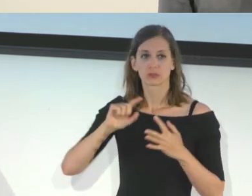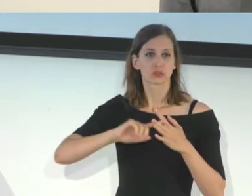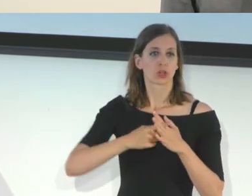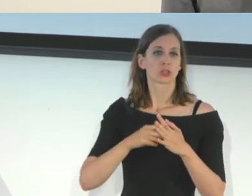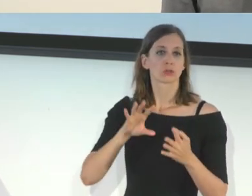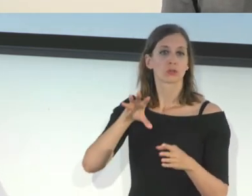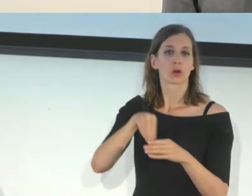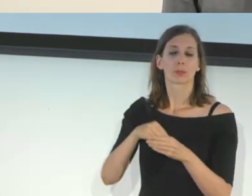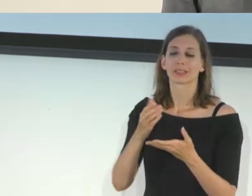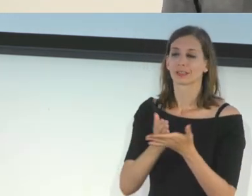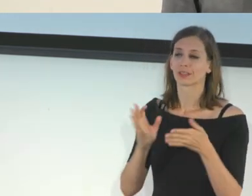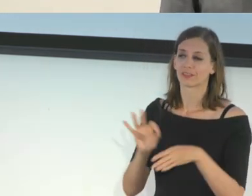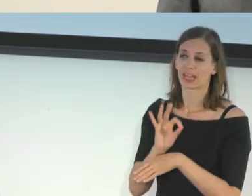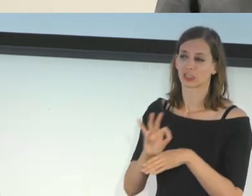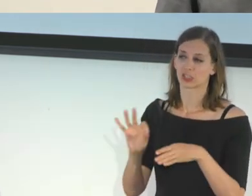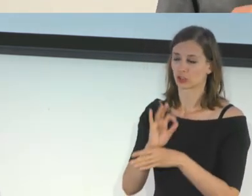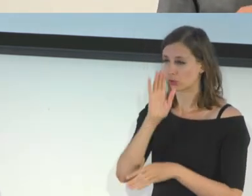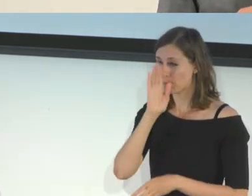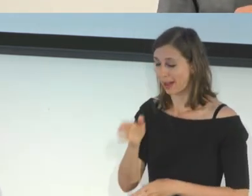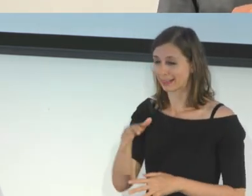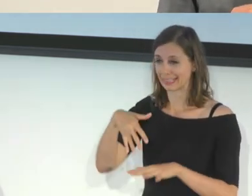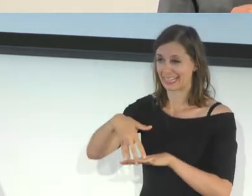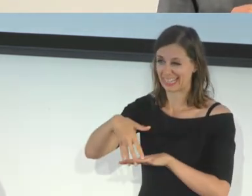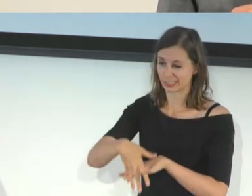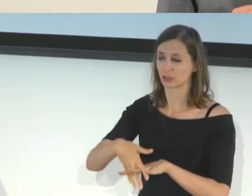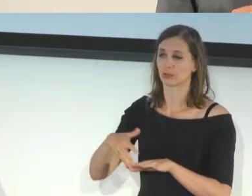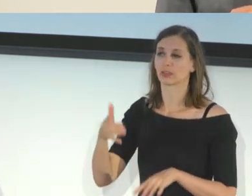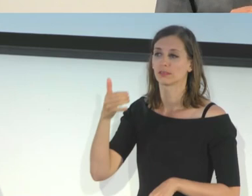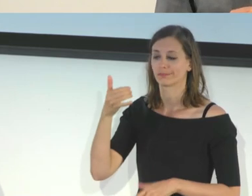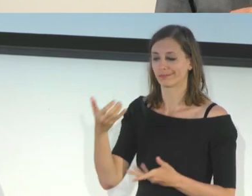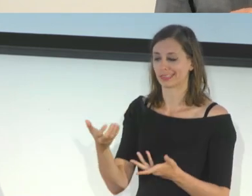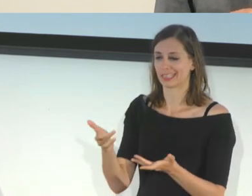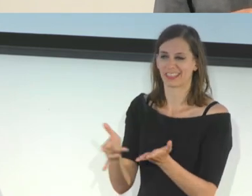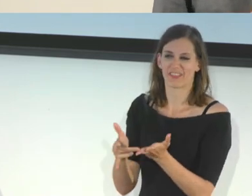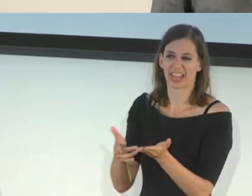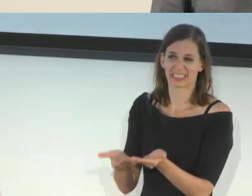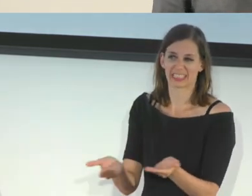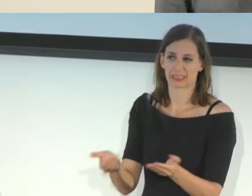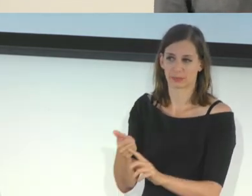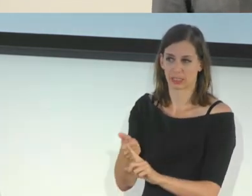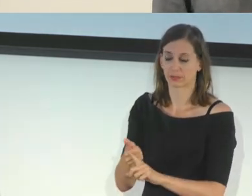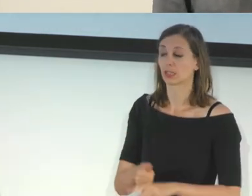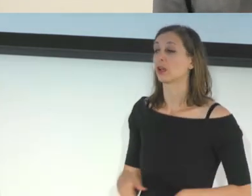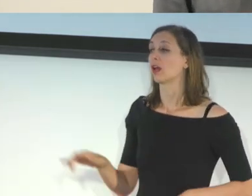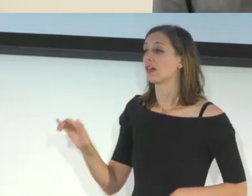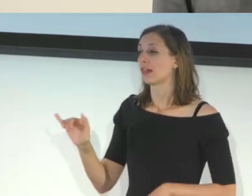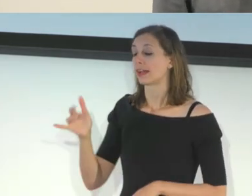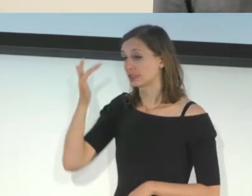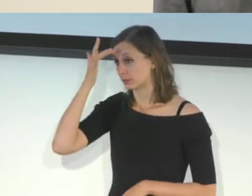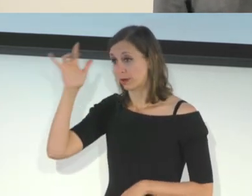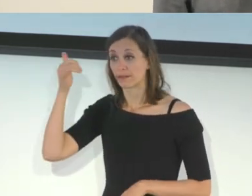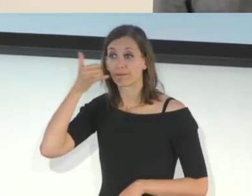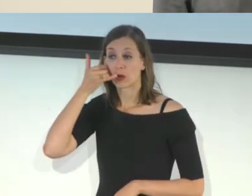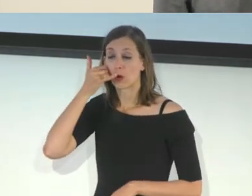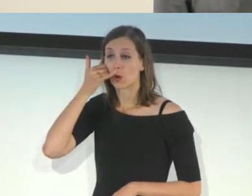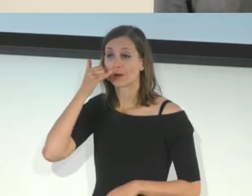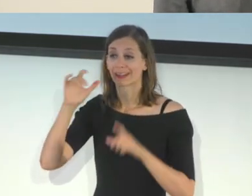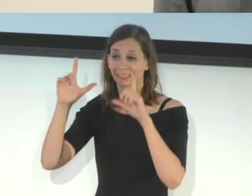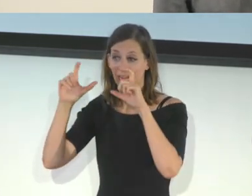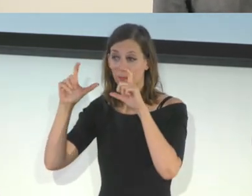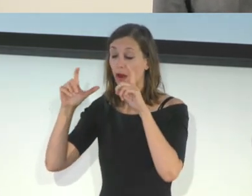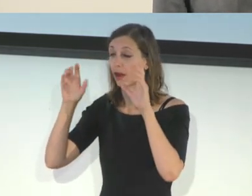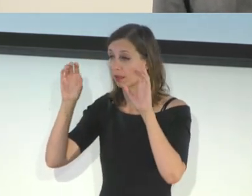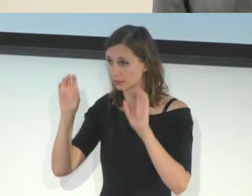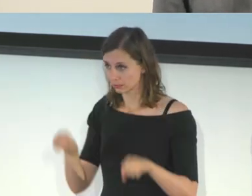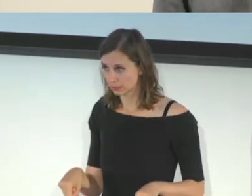functionality directly into the devices themselves. So a lot of the smartphone cameras now have the ability to do text and